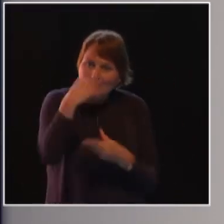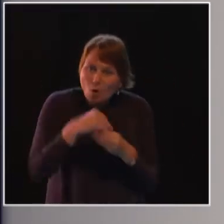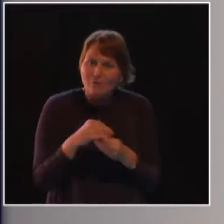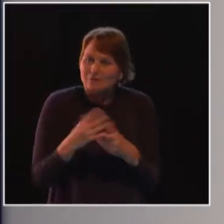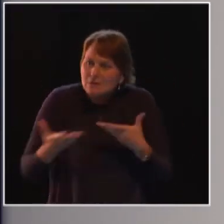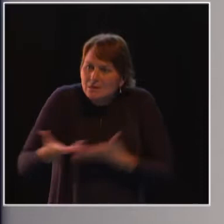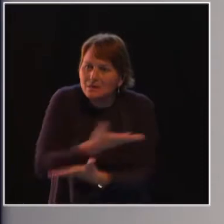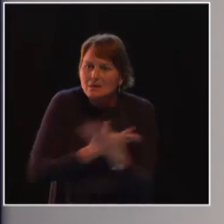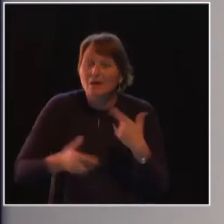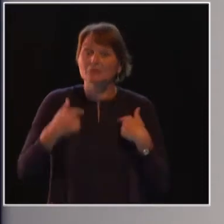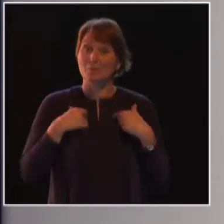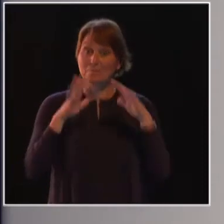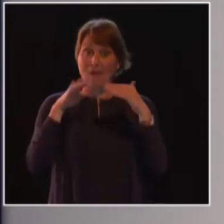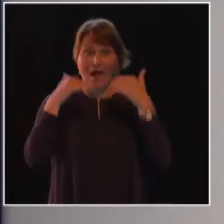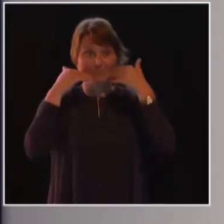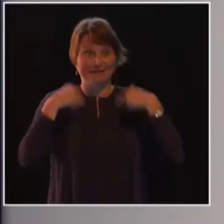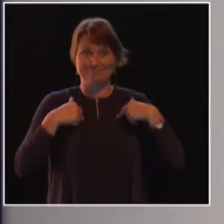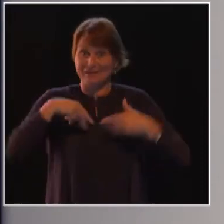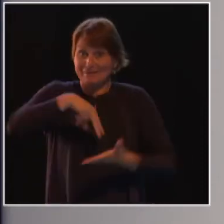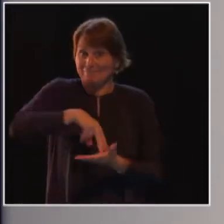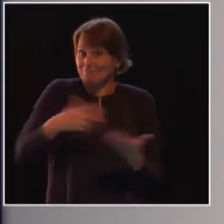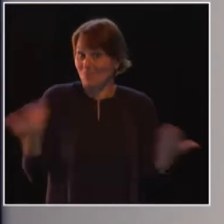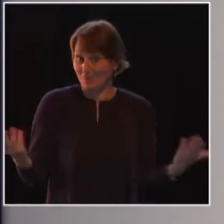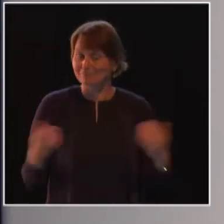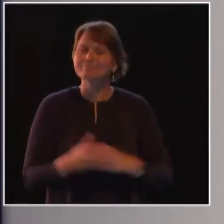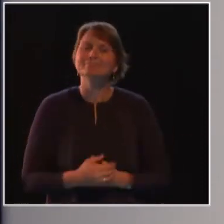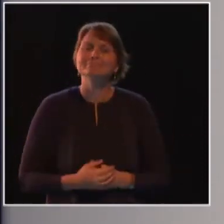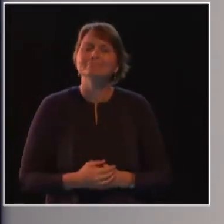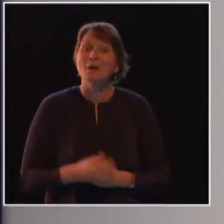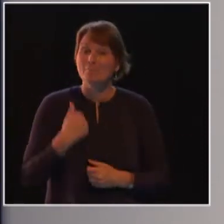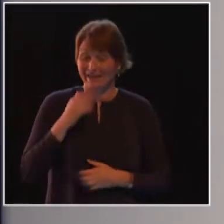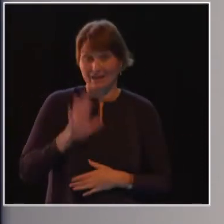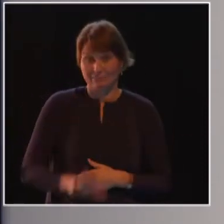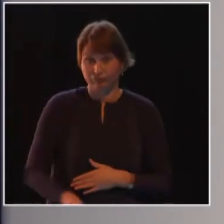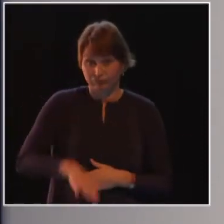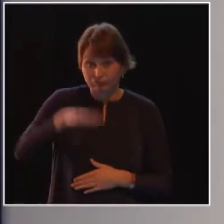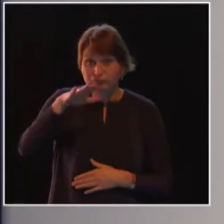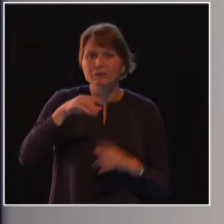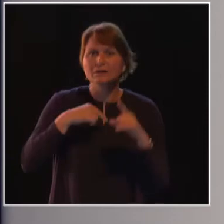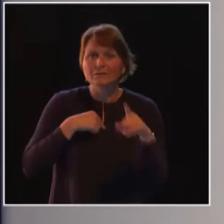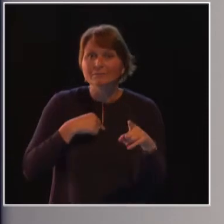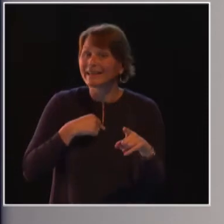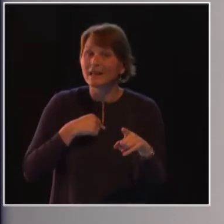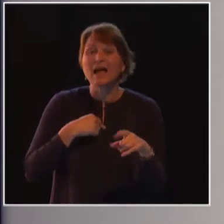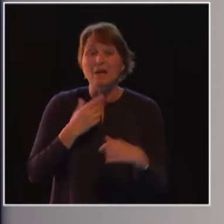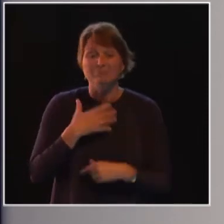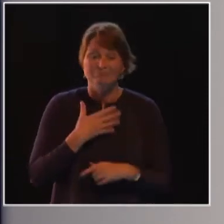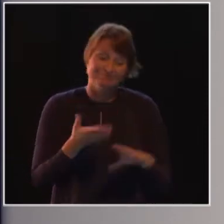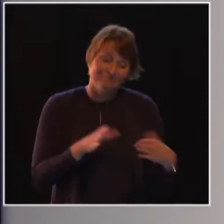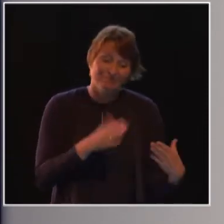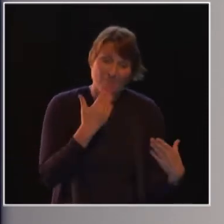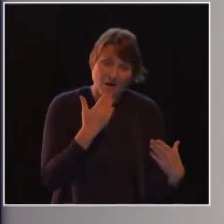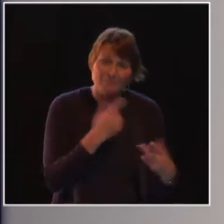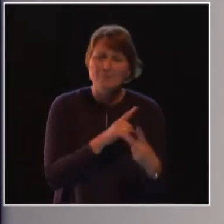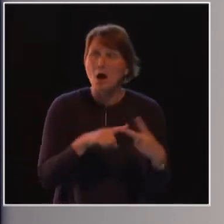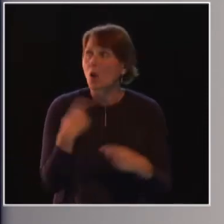reasons why I'm very, very happy to stand in front of you is because growing up, after losing my mother, it was very lonely